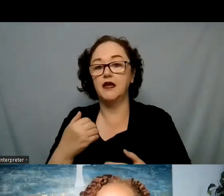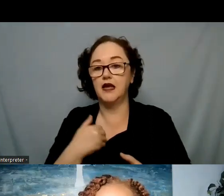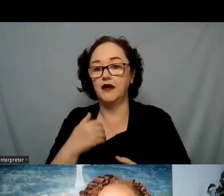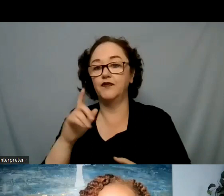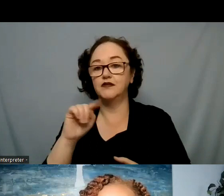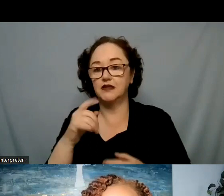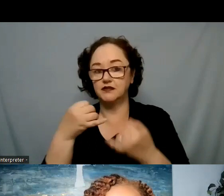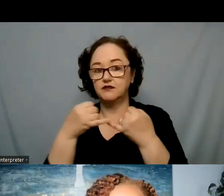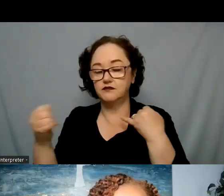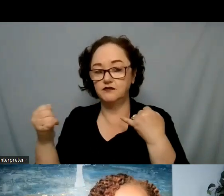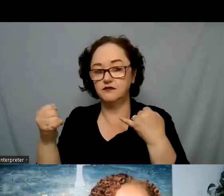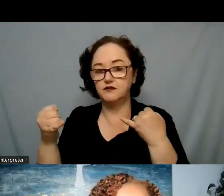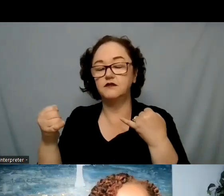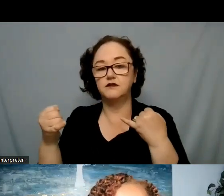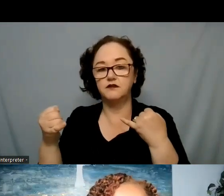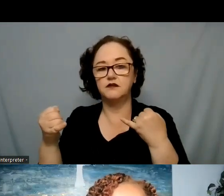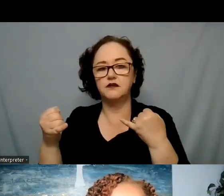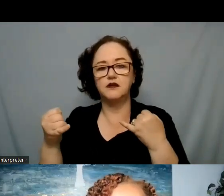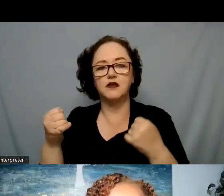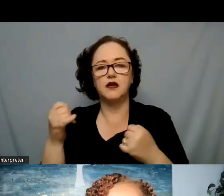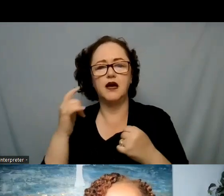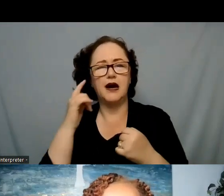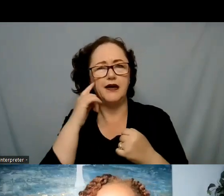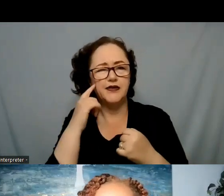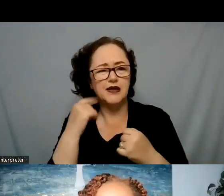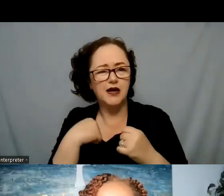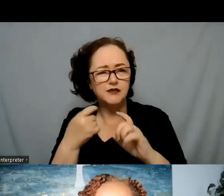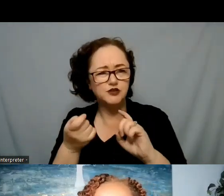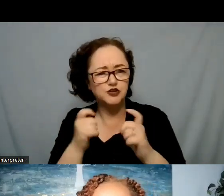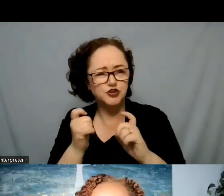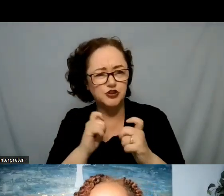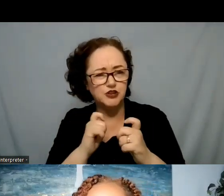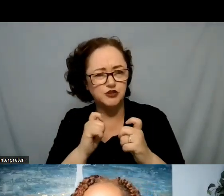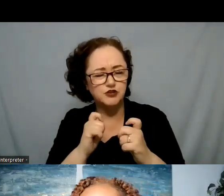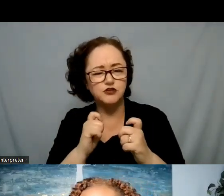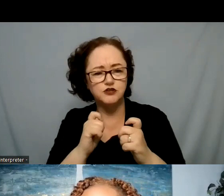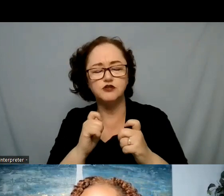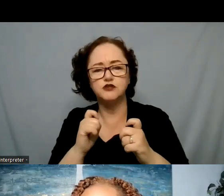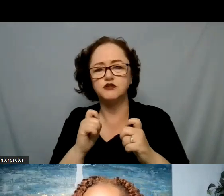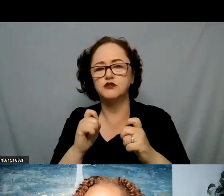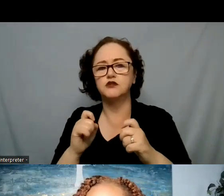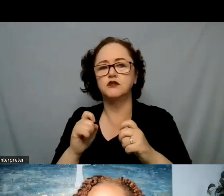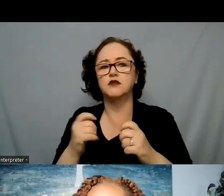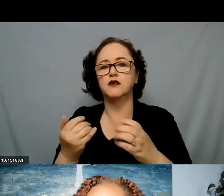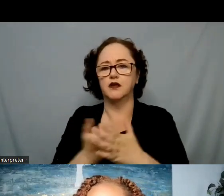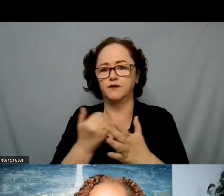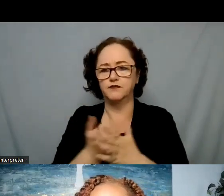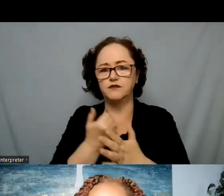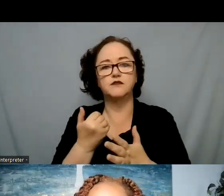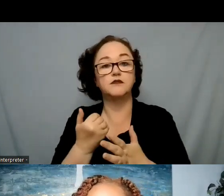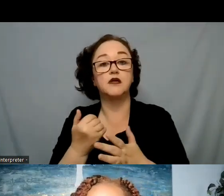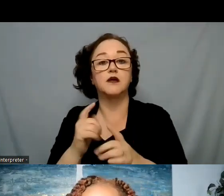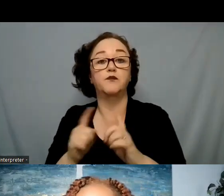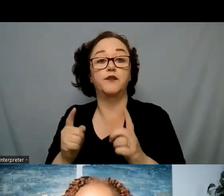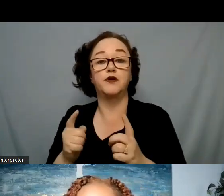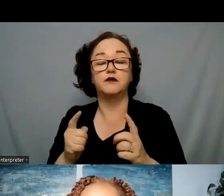988 and I think I updated that on a different one but it's awesome that they now have because they used